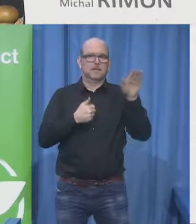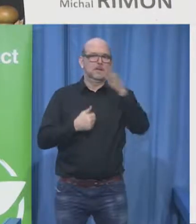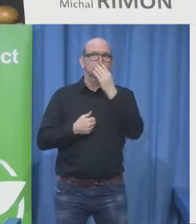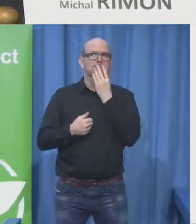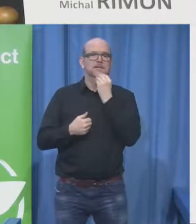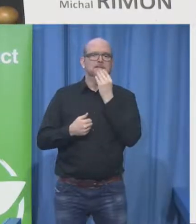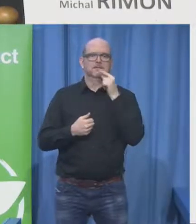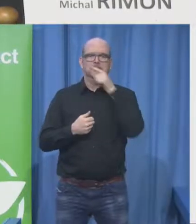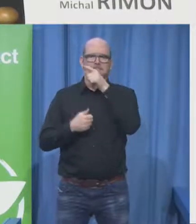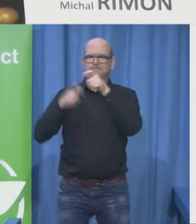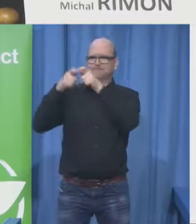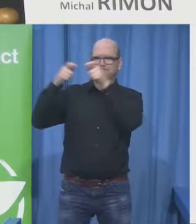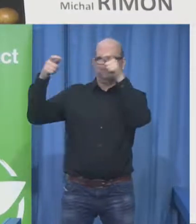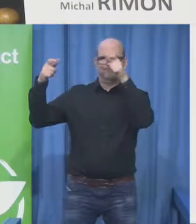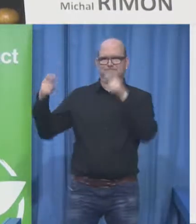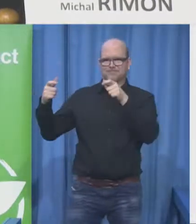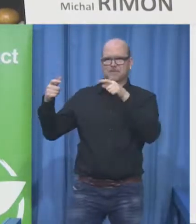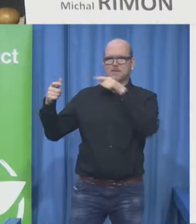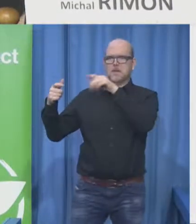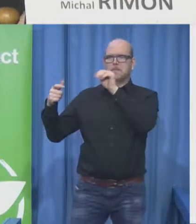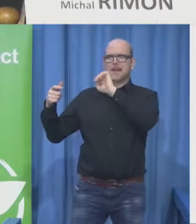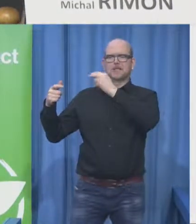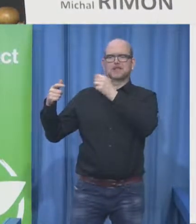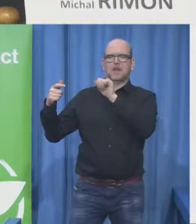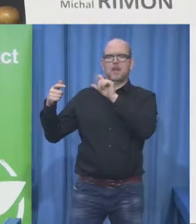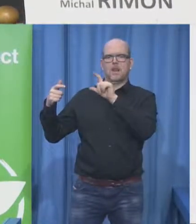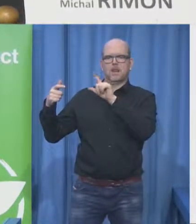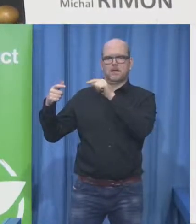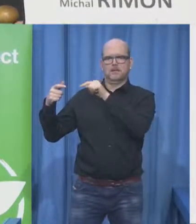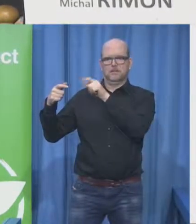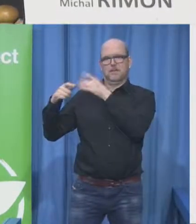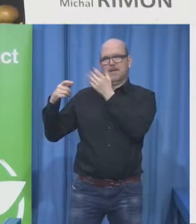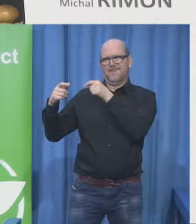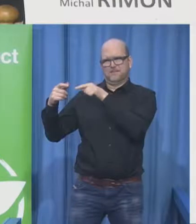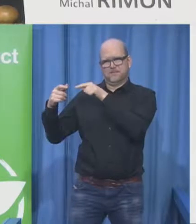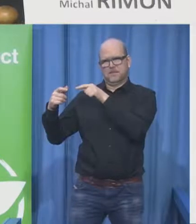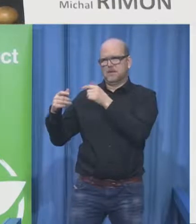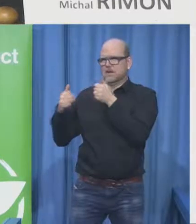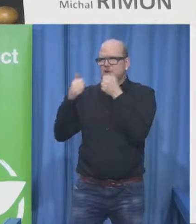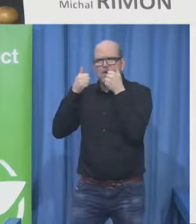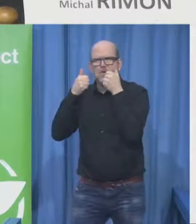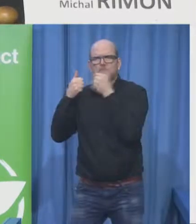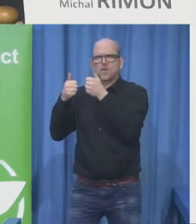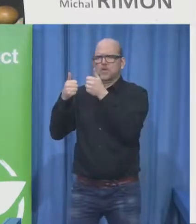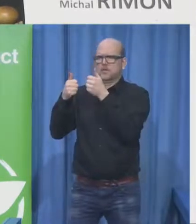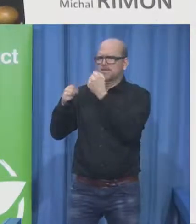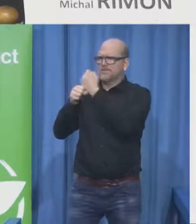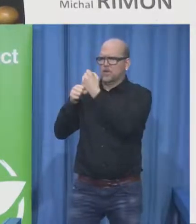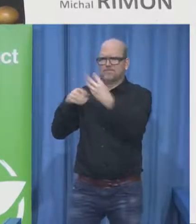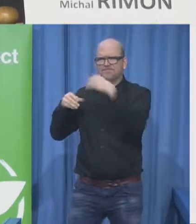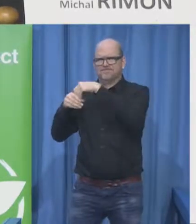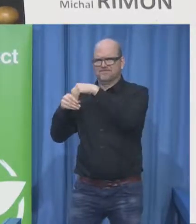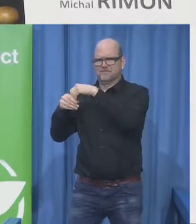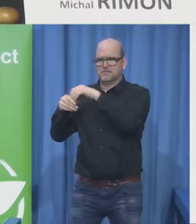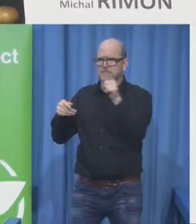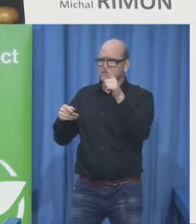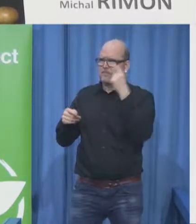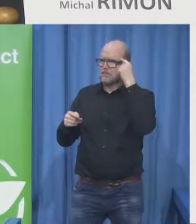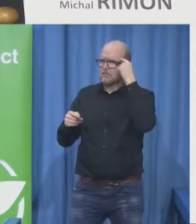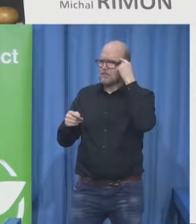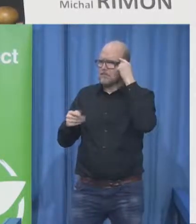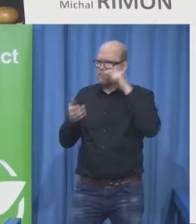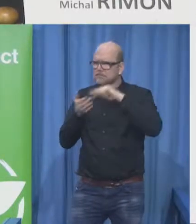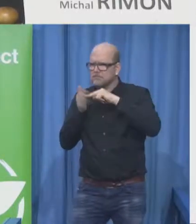professional people I know she's very verbal she's very she knows how to present and she's the advisor leading advisor